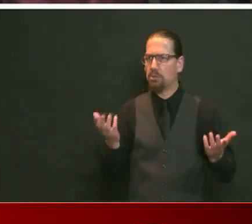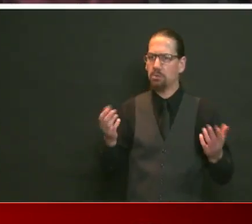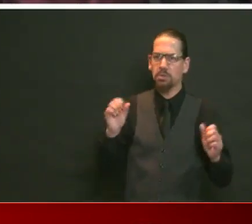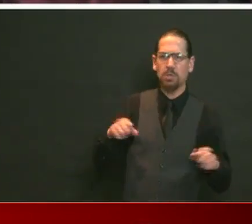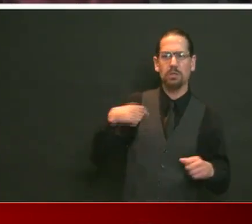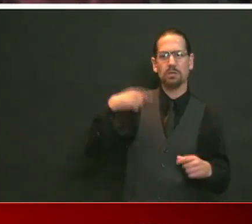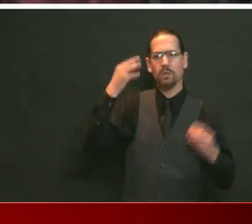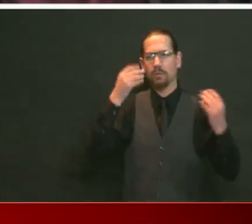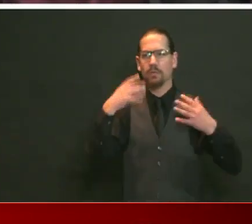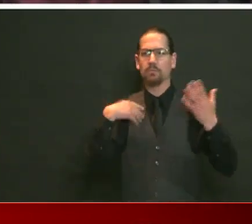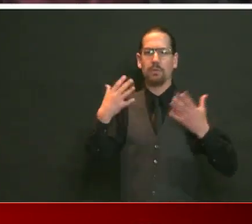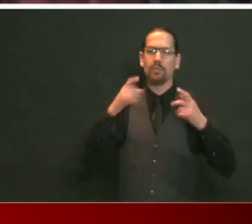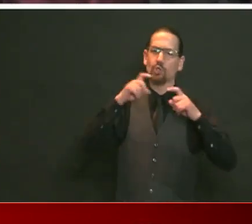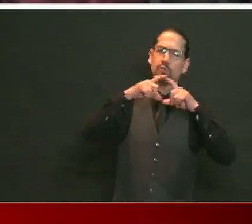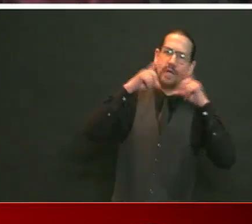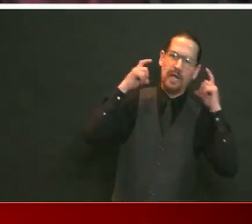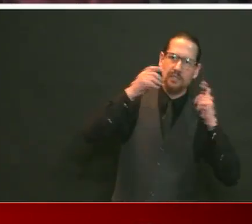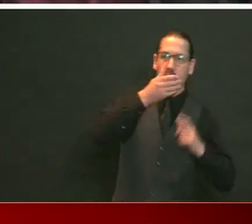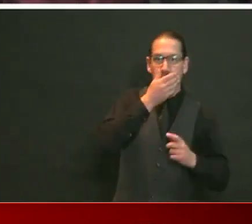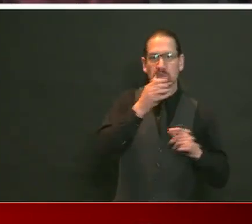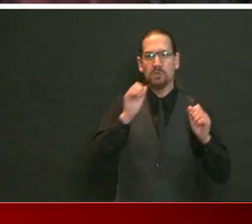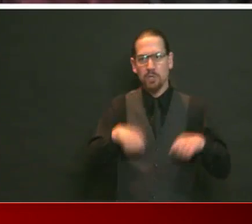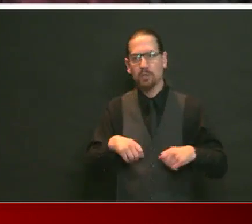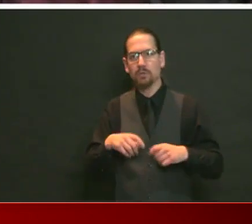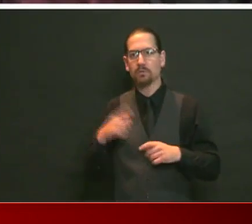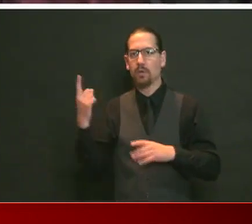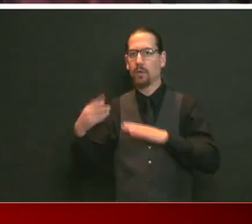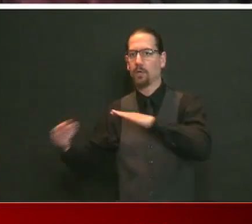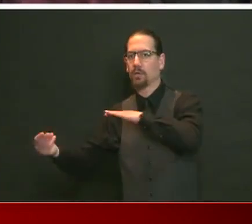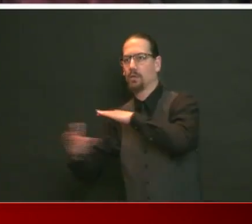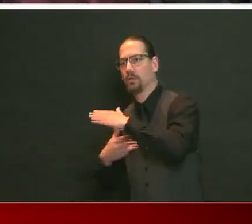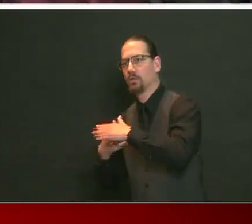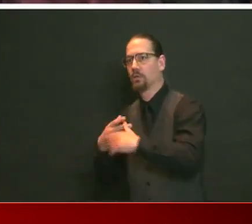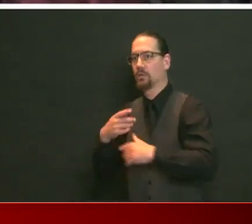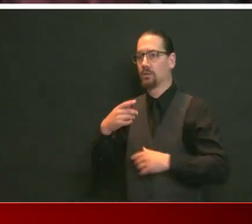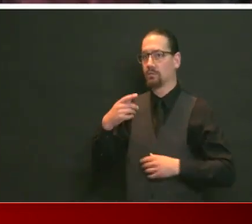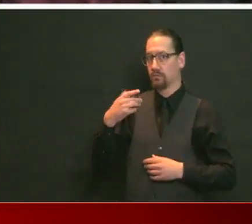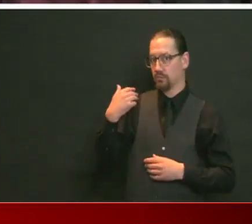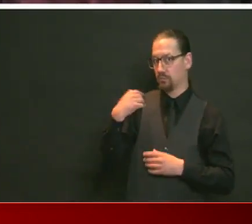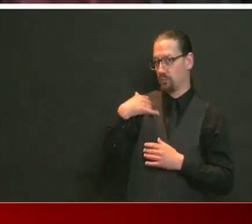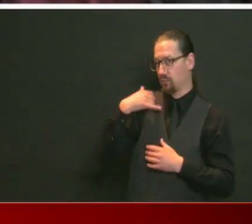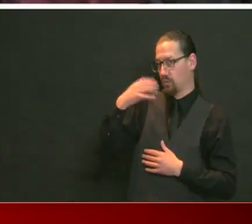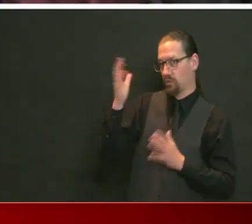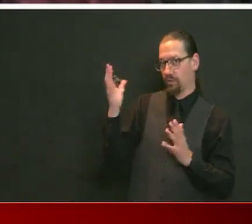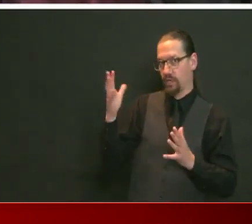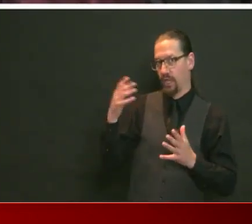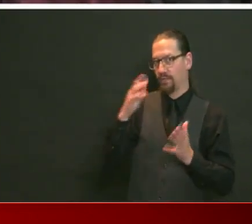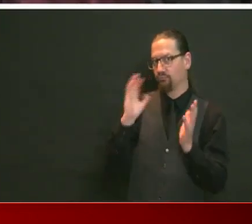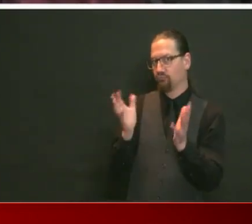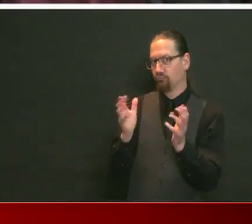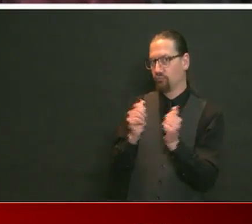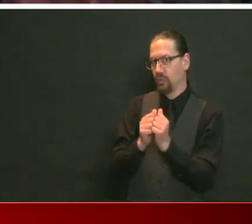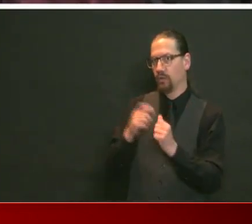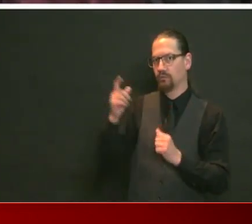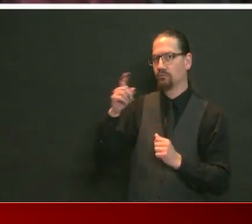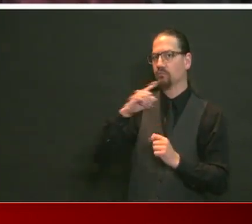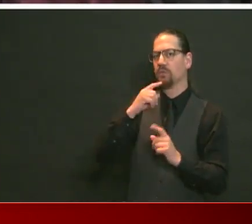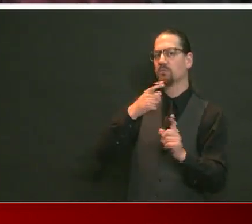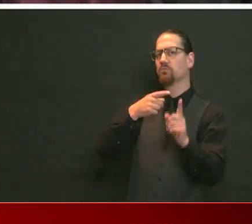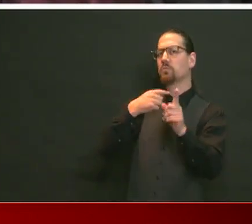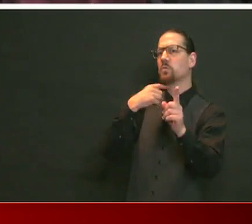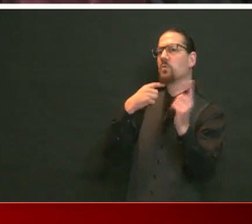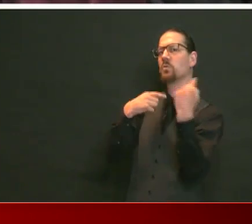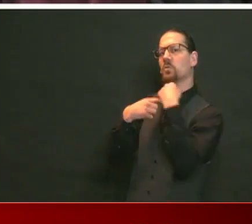She called your office Friday afternoon after the press conference and she said, the governor's office returned my call with the following official response that no